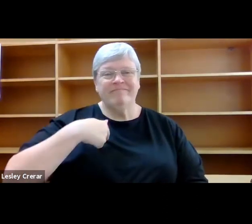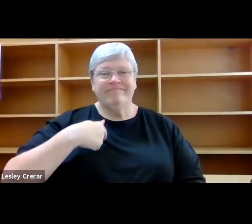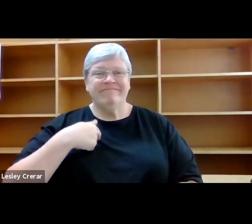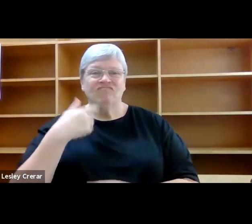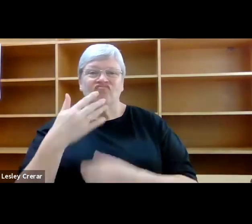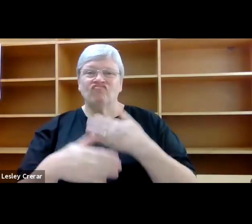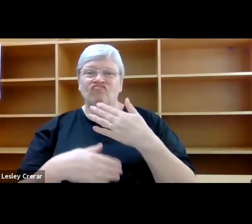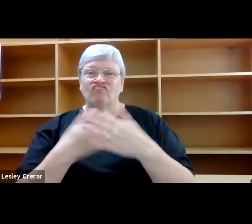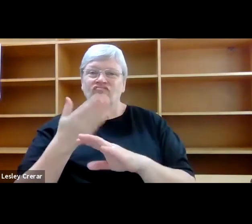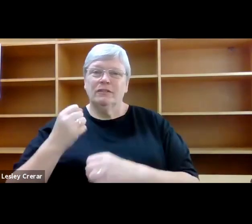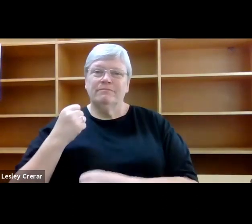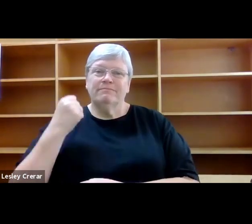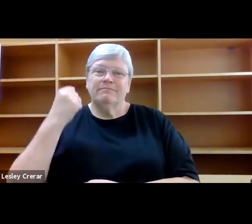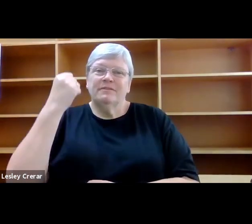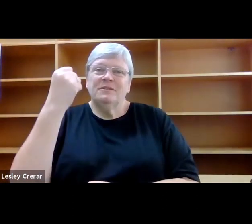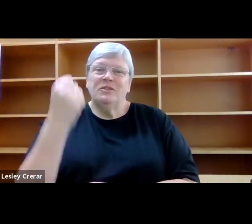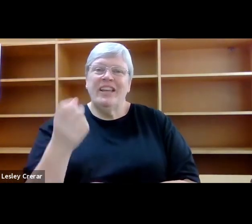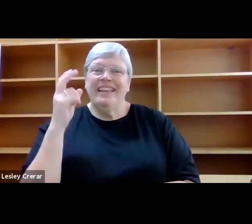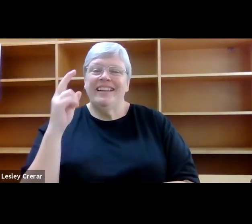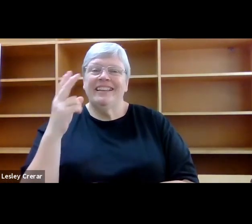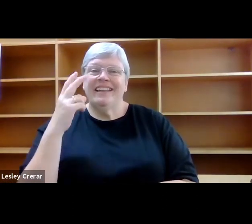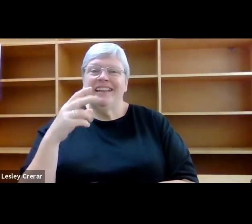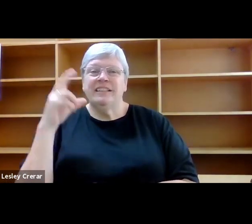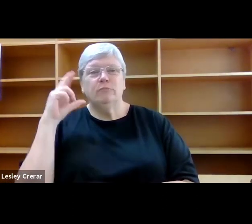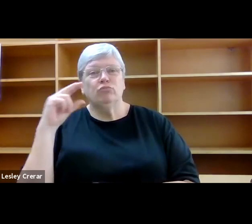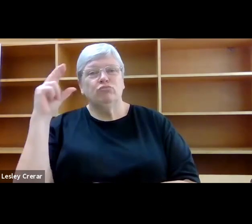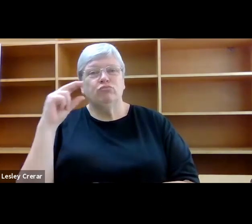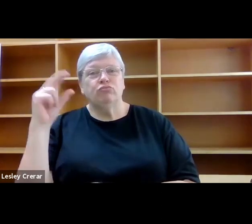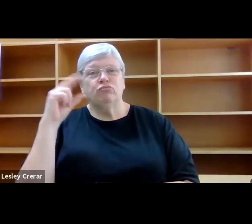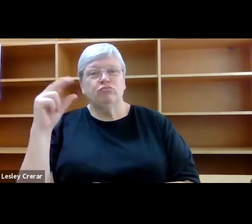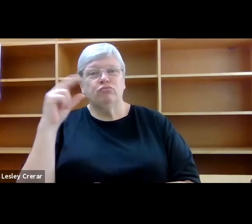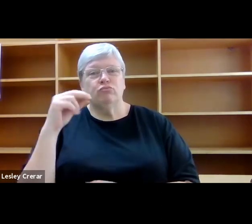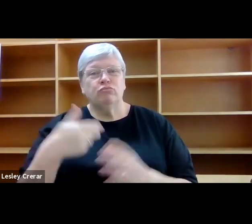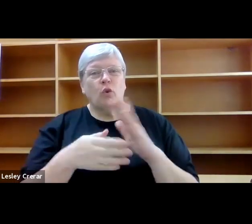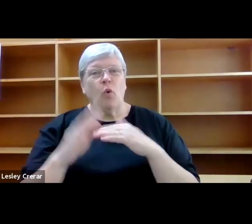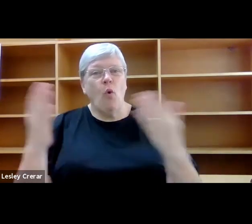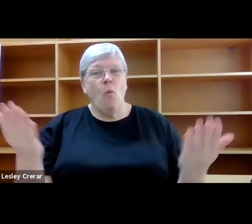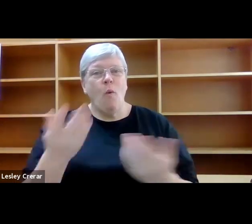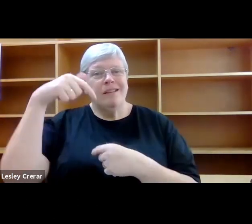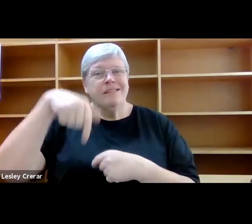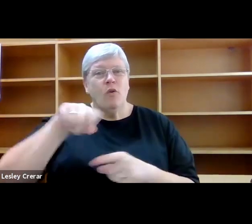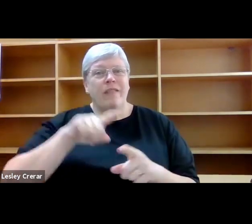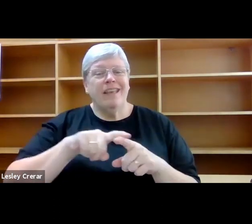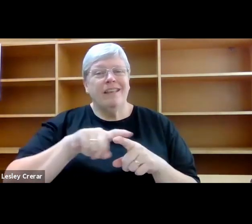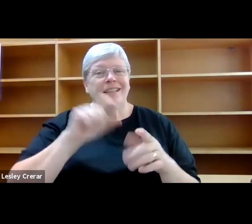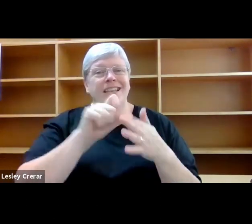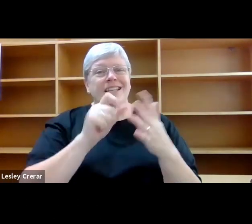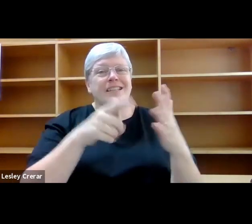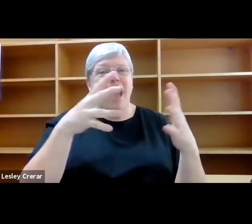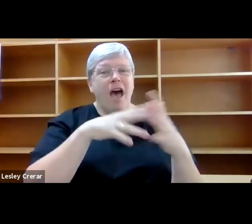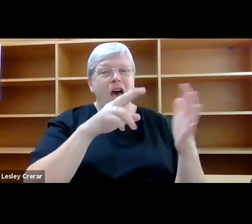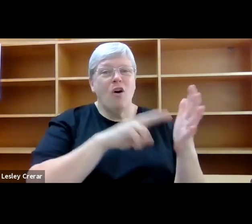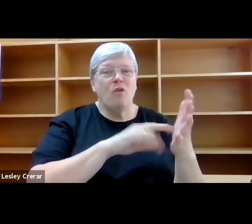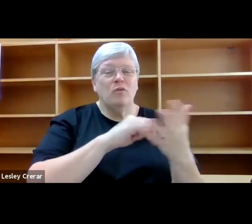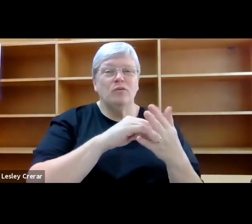a train again, stitching the miles towards the south of England. To the south downs, which roll past